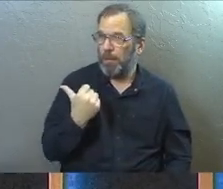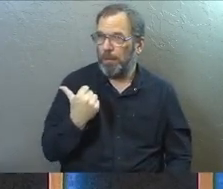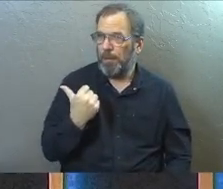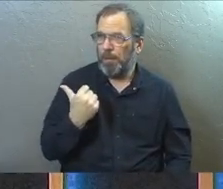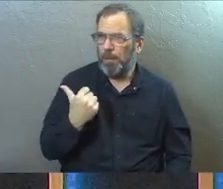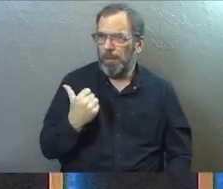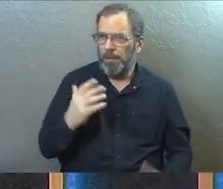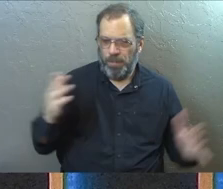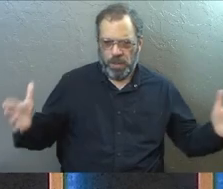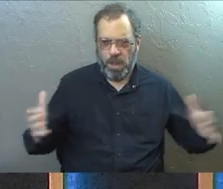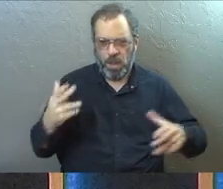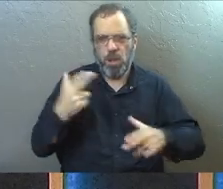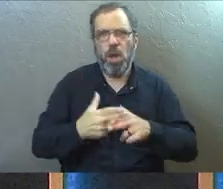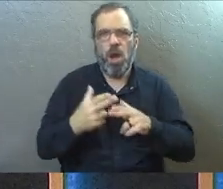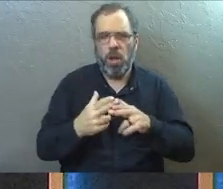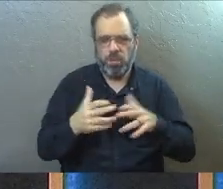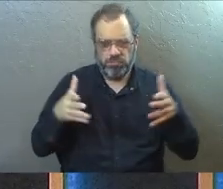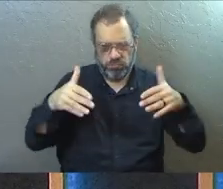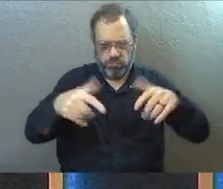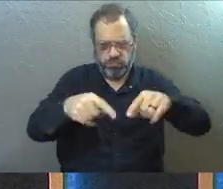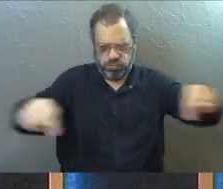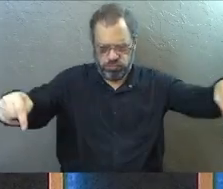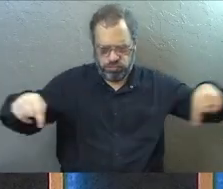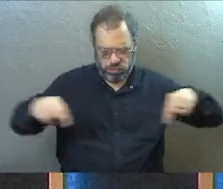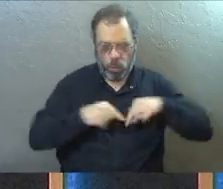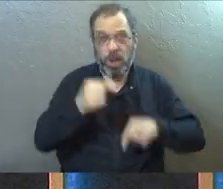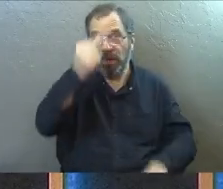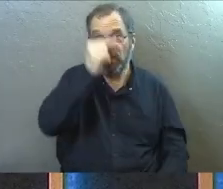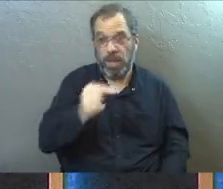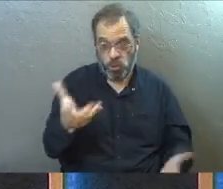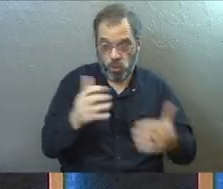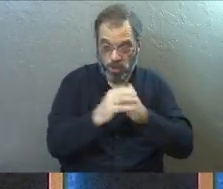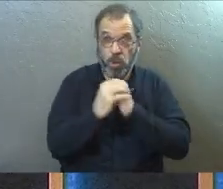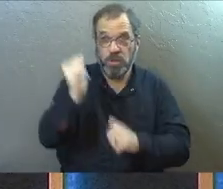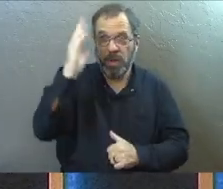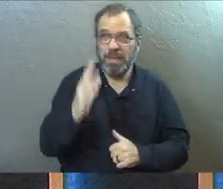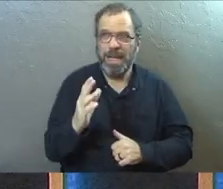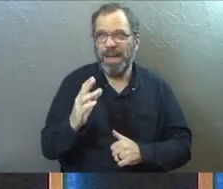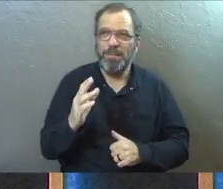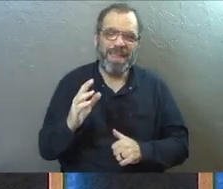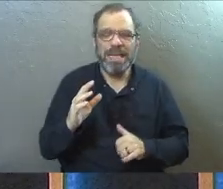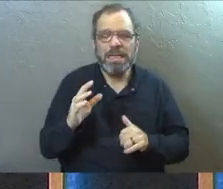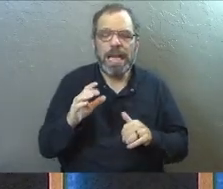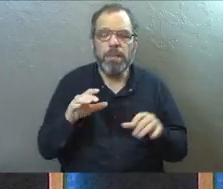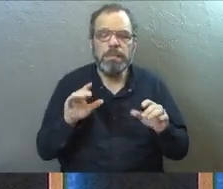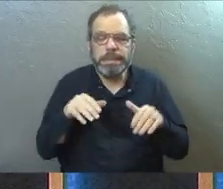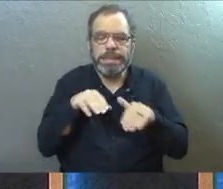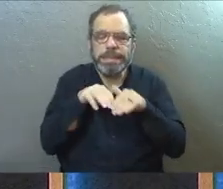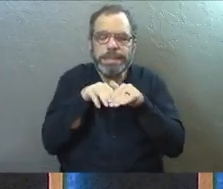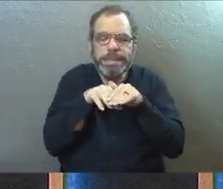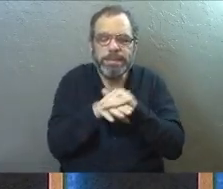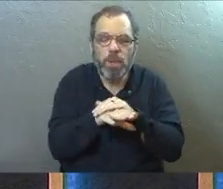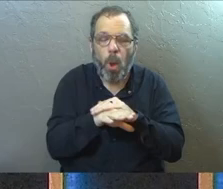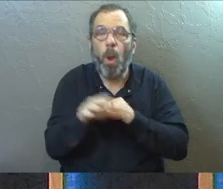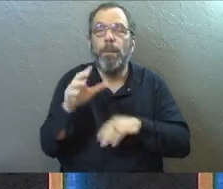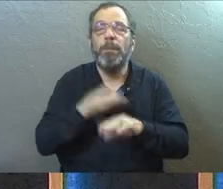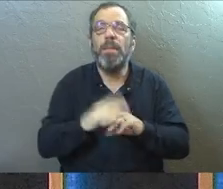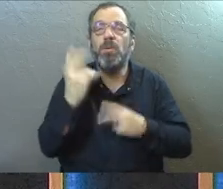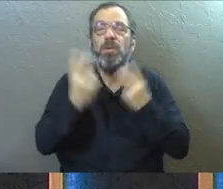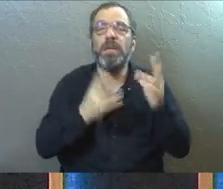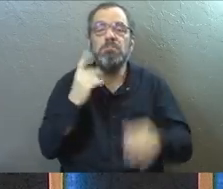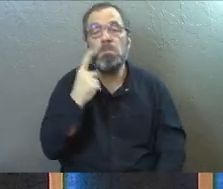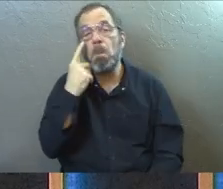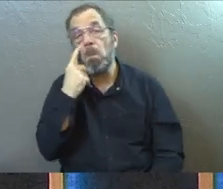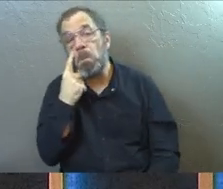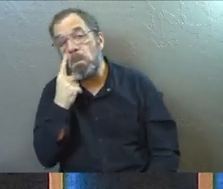temple court. was called the Court of the Gentiles. And people who wanted to worship Yahweh, they could kind of come into that area. maybe you were a tourist and you just